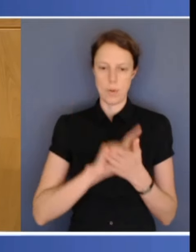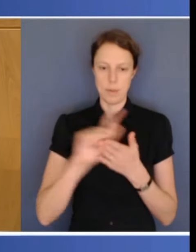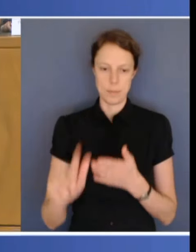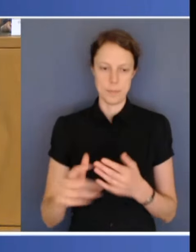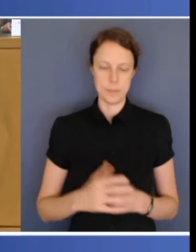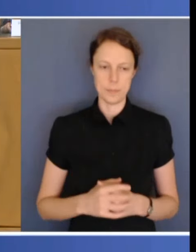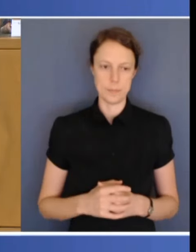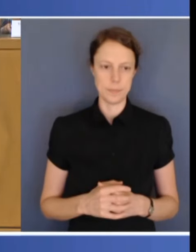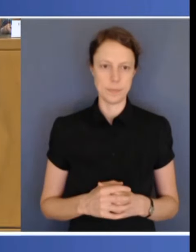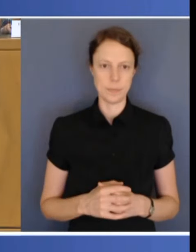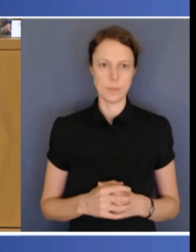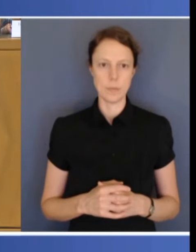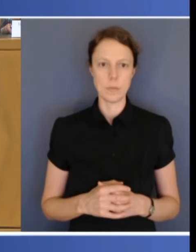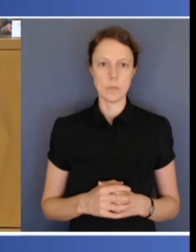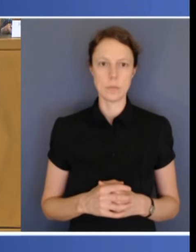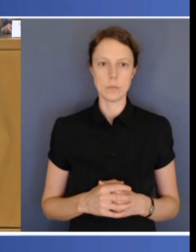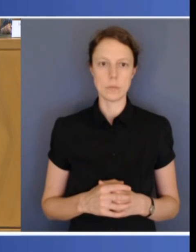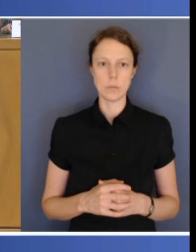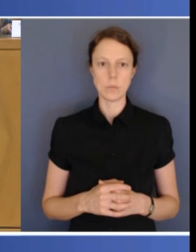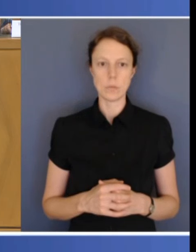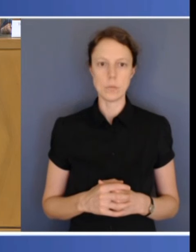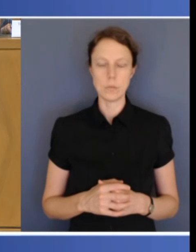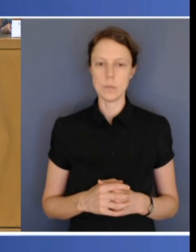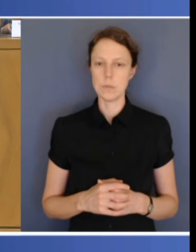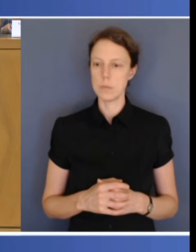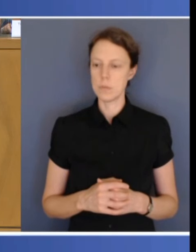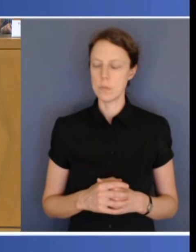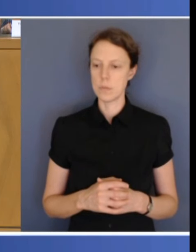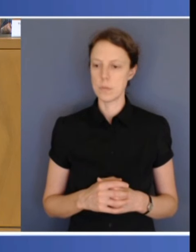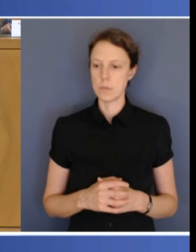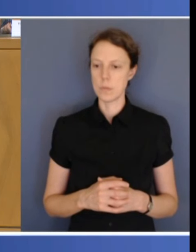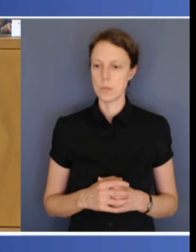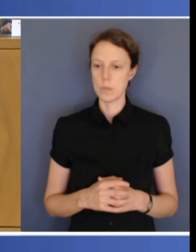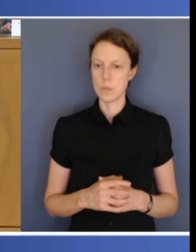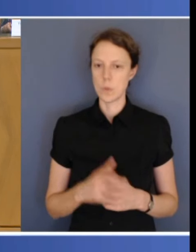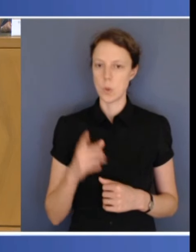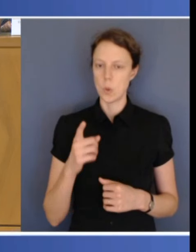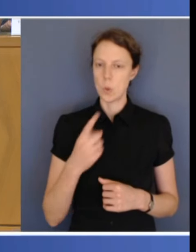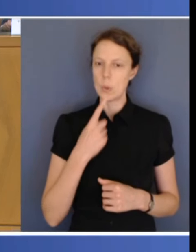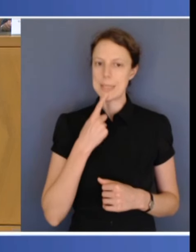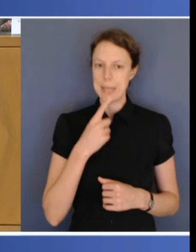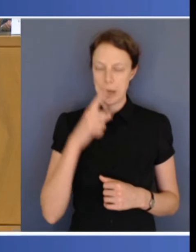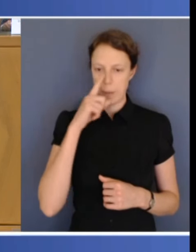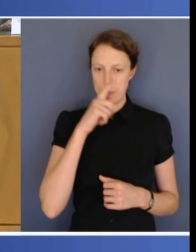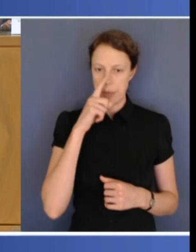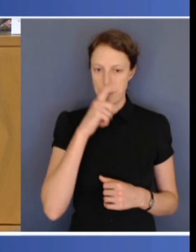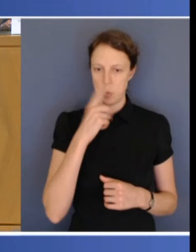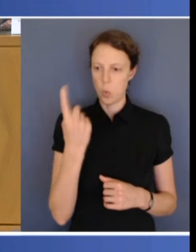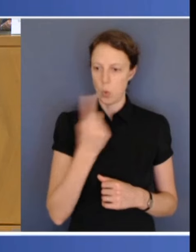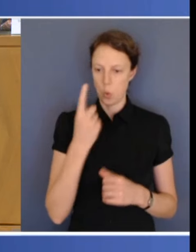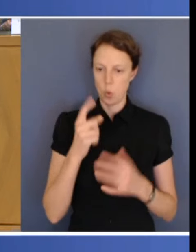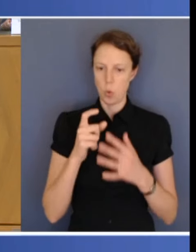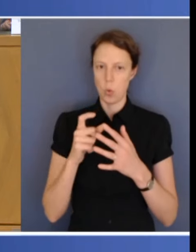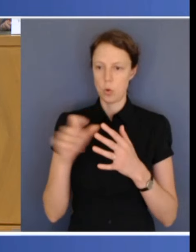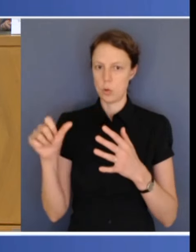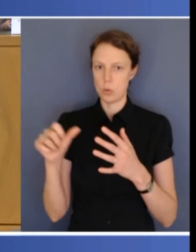Sorry, yeah, just to the front. You that this does not mean that people who deserve to be on the NDIS will be removed from it. Sorry.